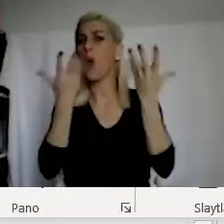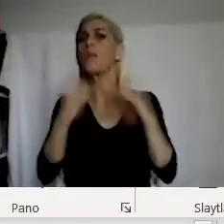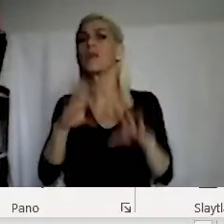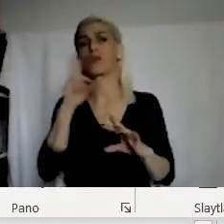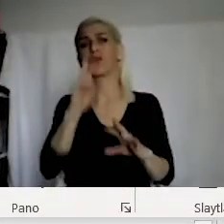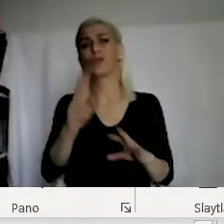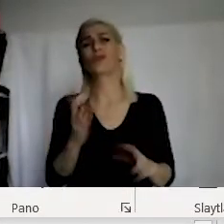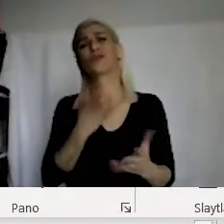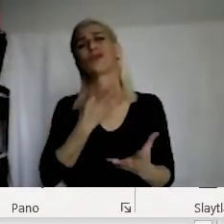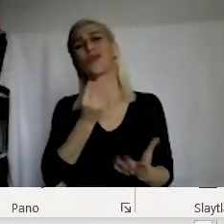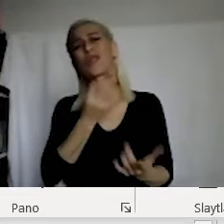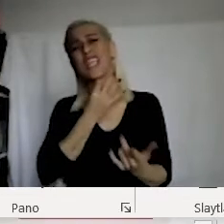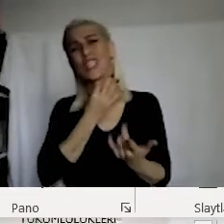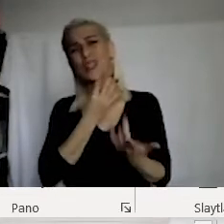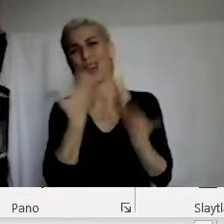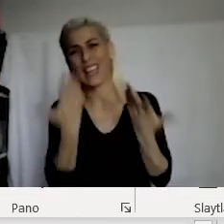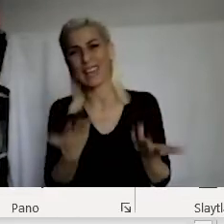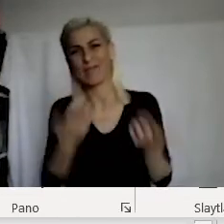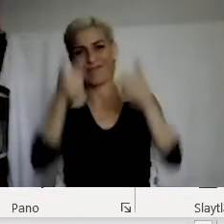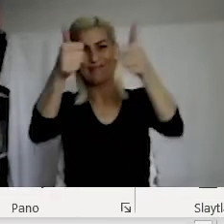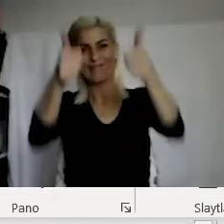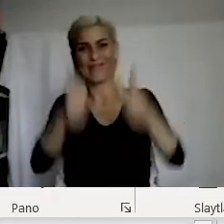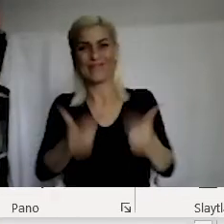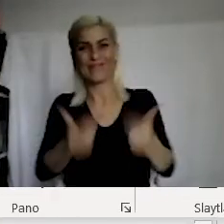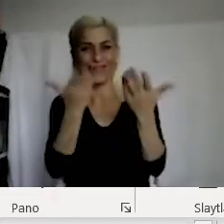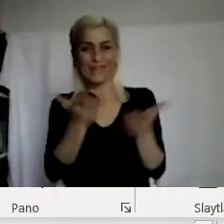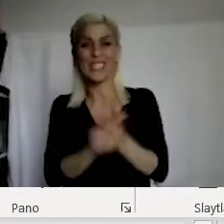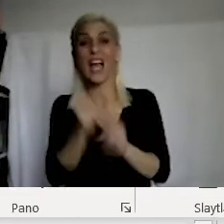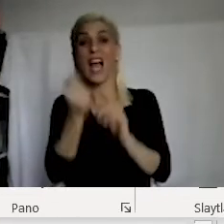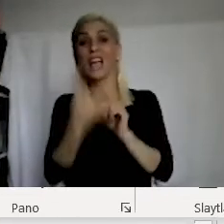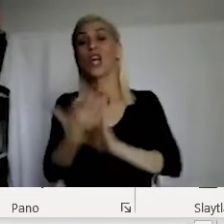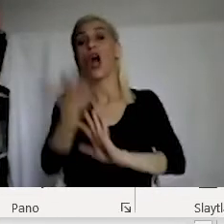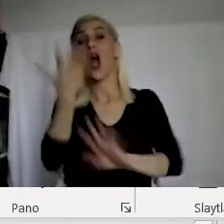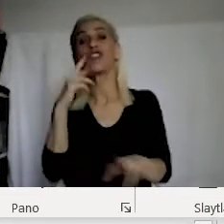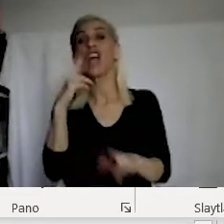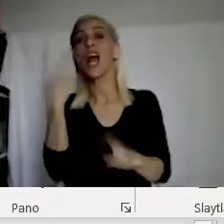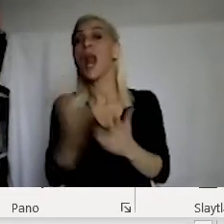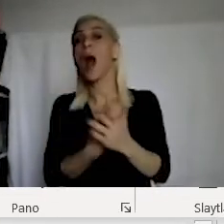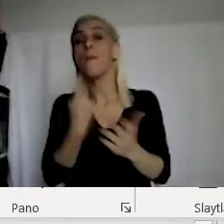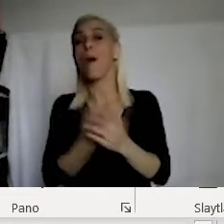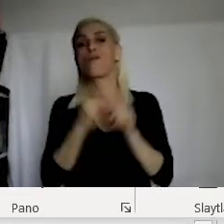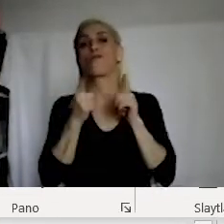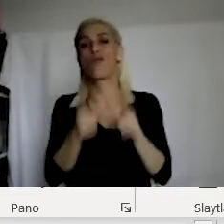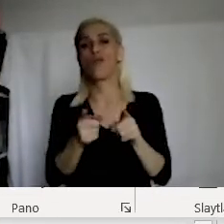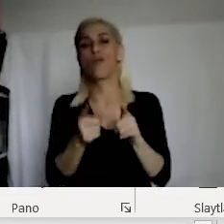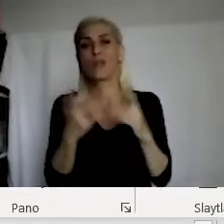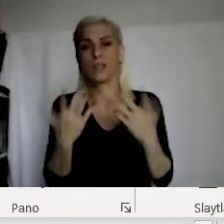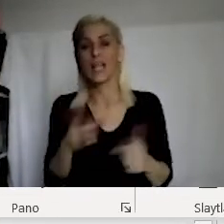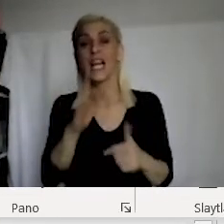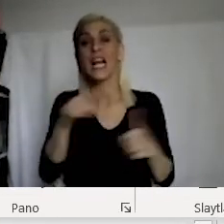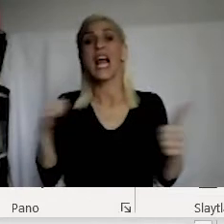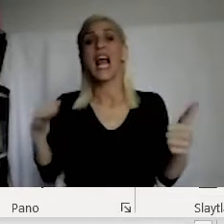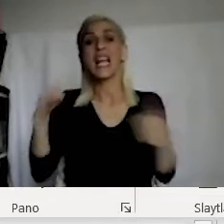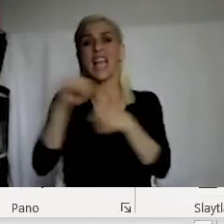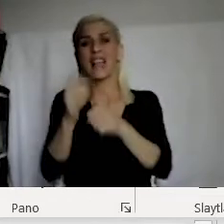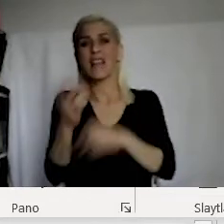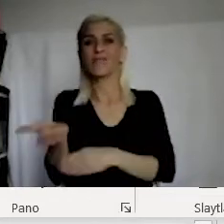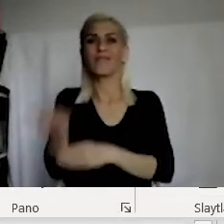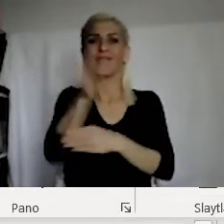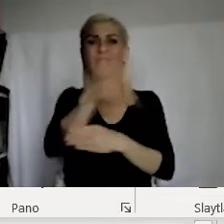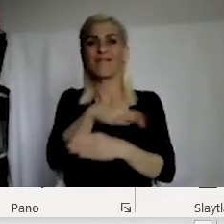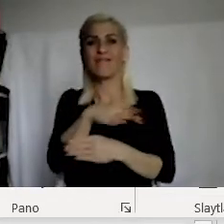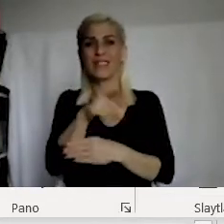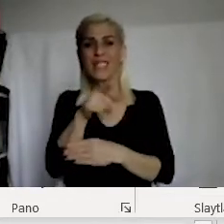my PowerPoint presentation. Yes, this was the report I was introducing a minute ago. Can you go to the next slide? Yes,